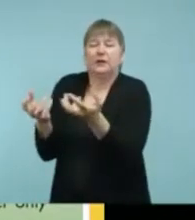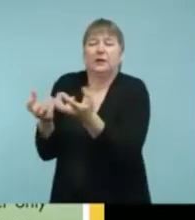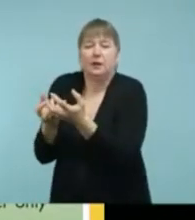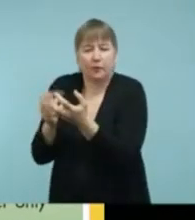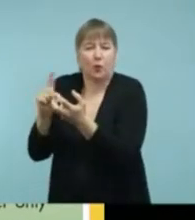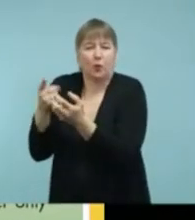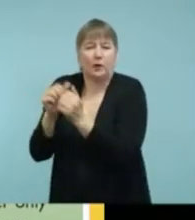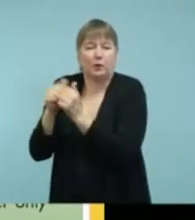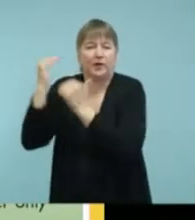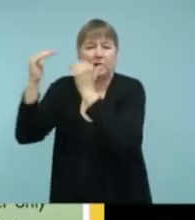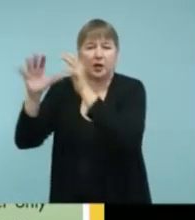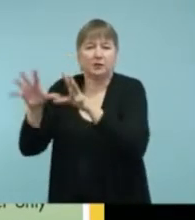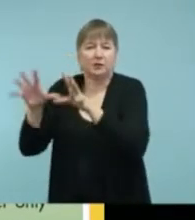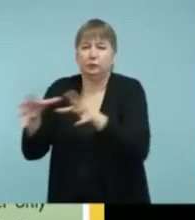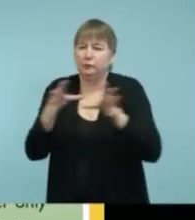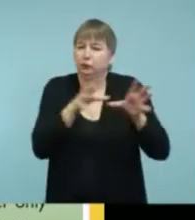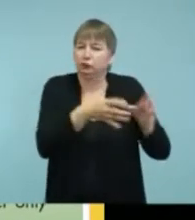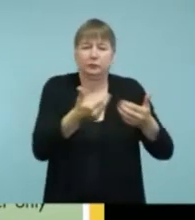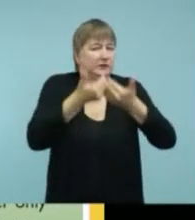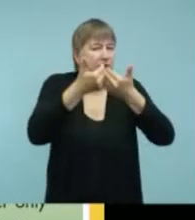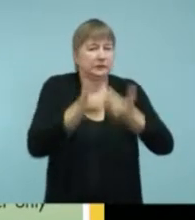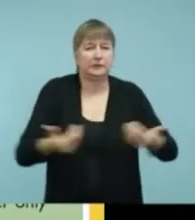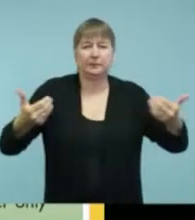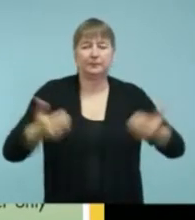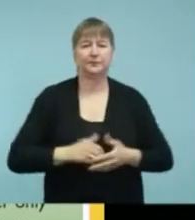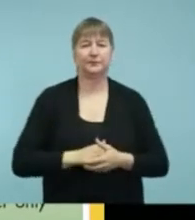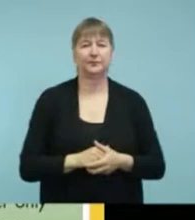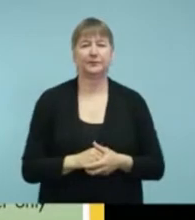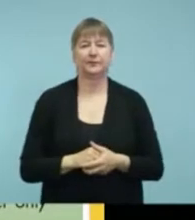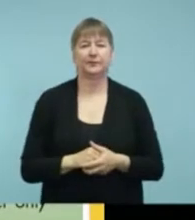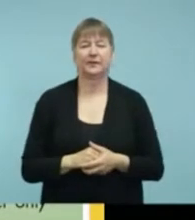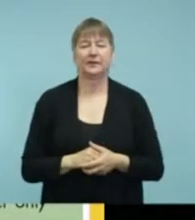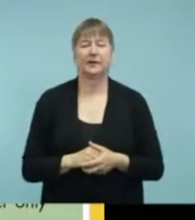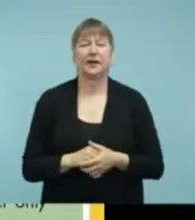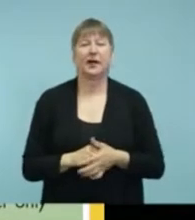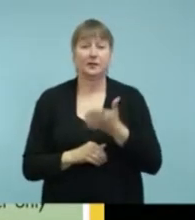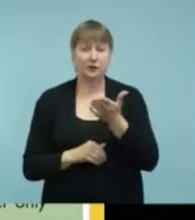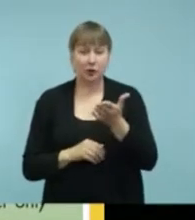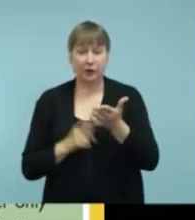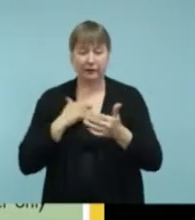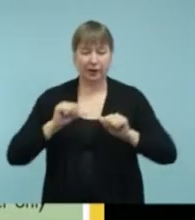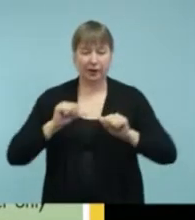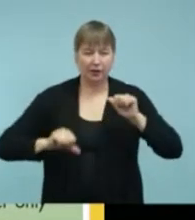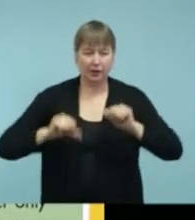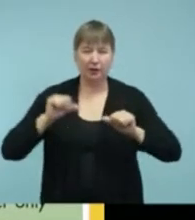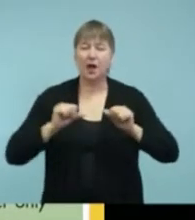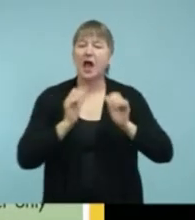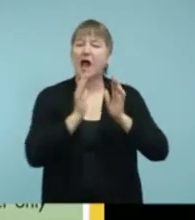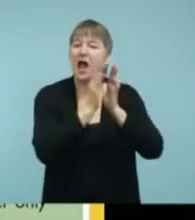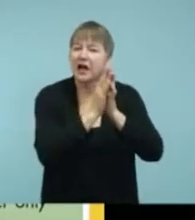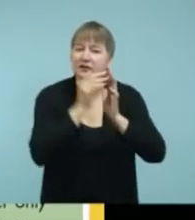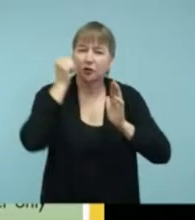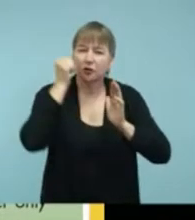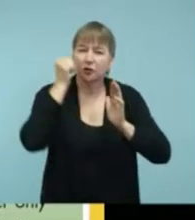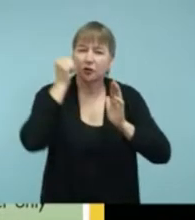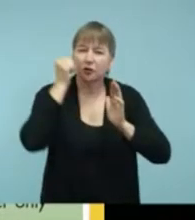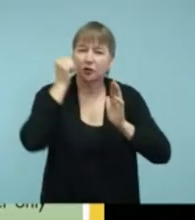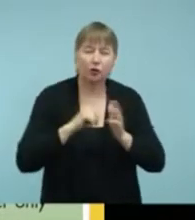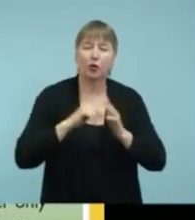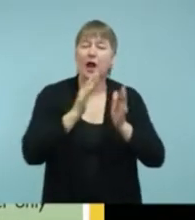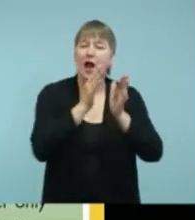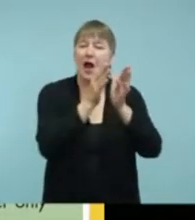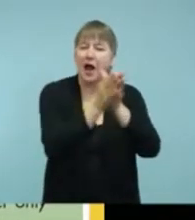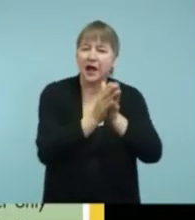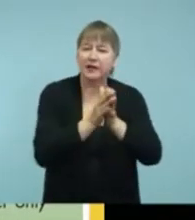products. So, again, you'll want to check with the audiologist or your manufacturer to make sure that you have all the